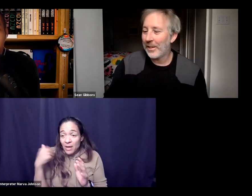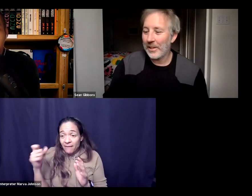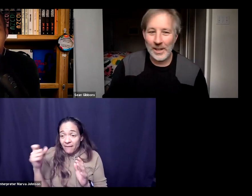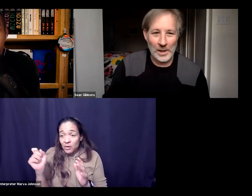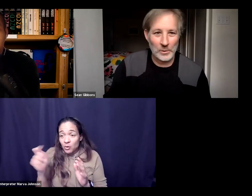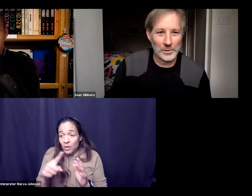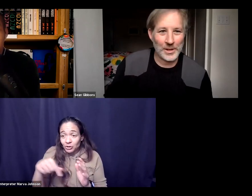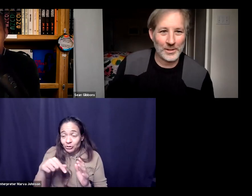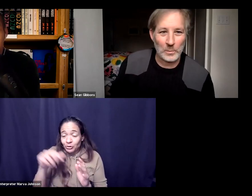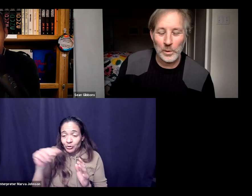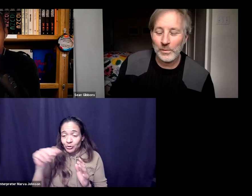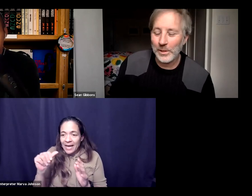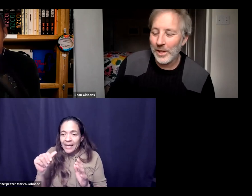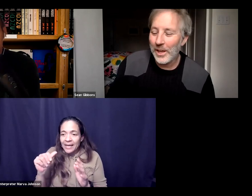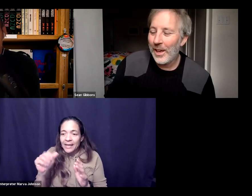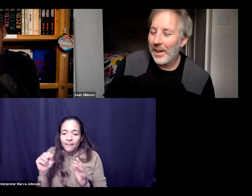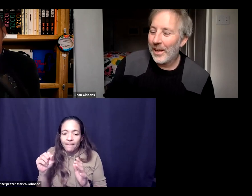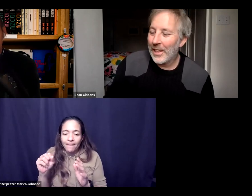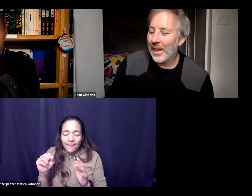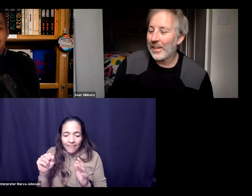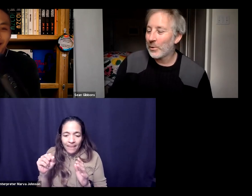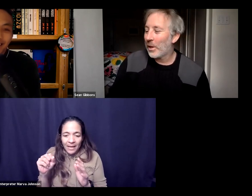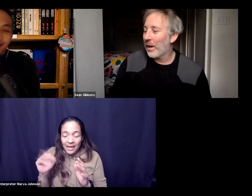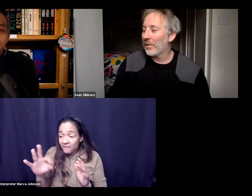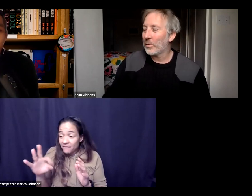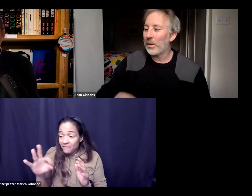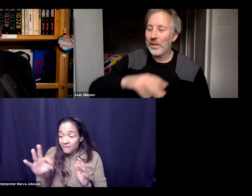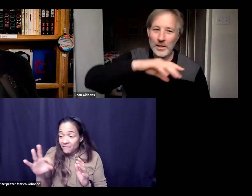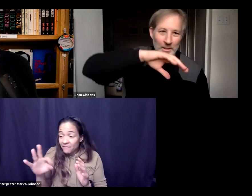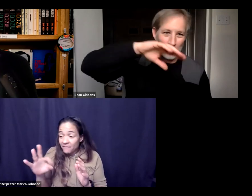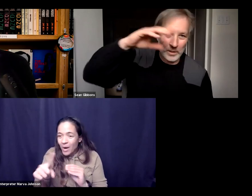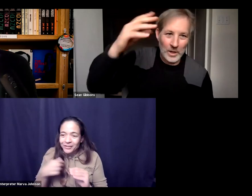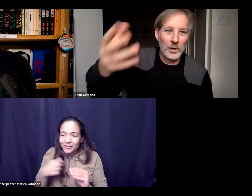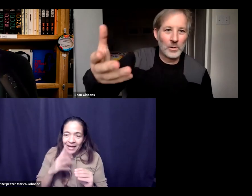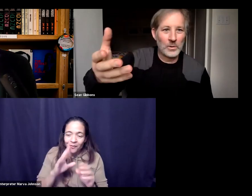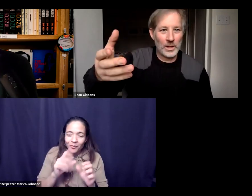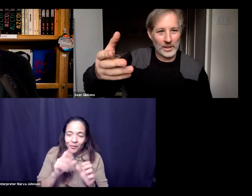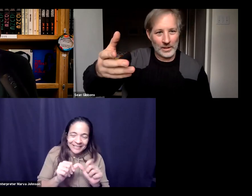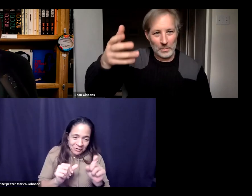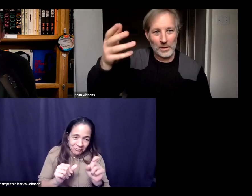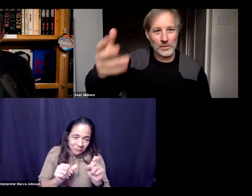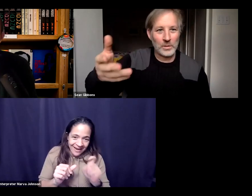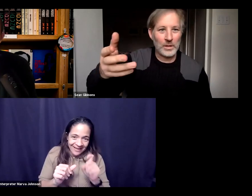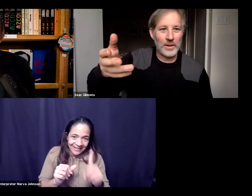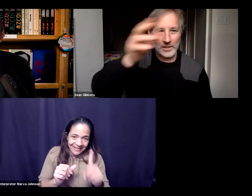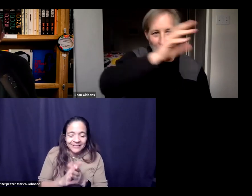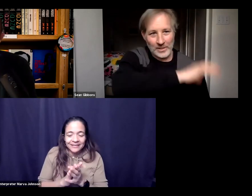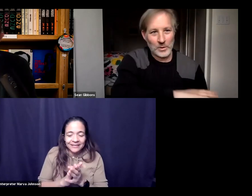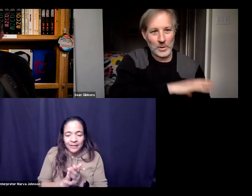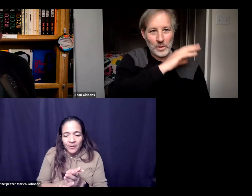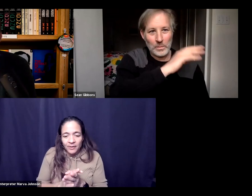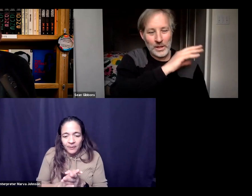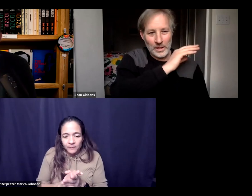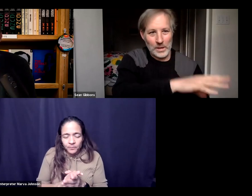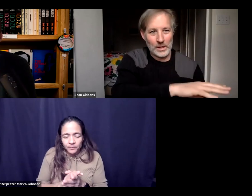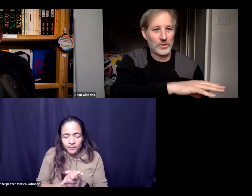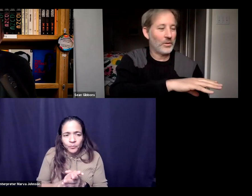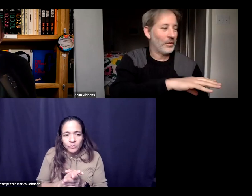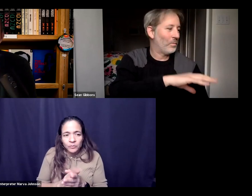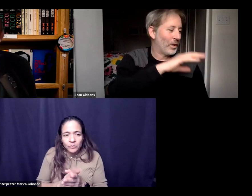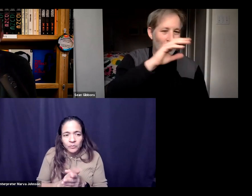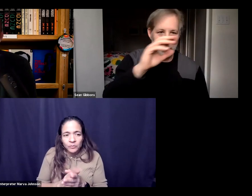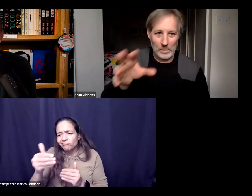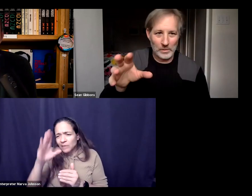to continue to exercise the privilege and that is so kevin as we we know that there appears to be vaccines that are served they're being